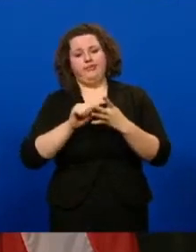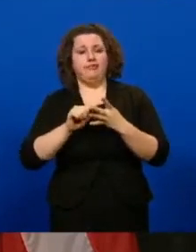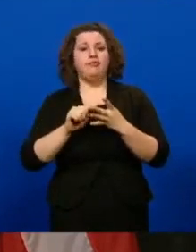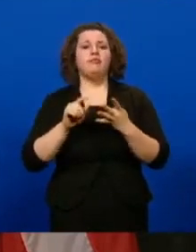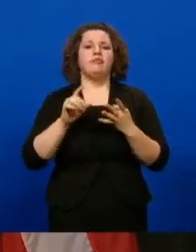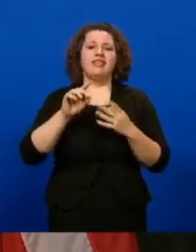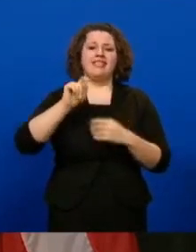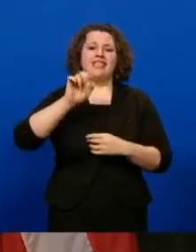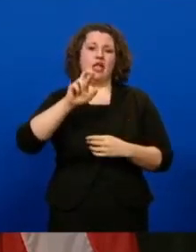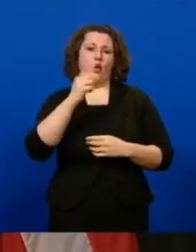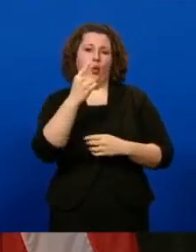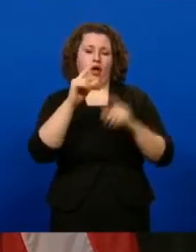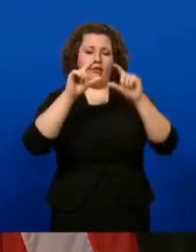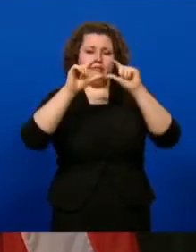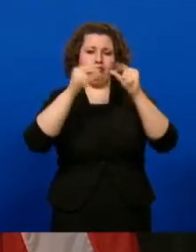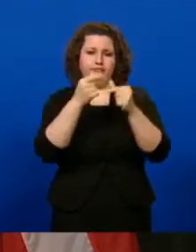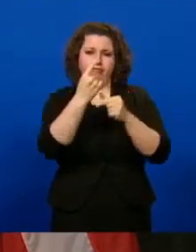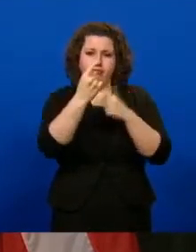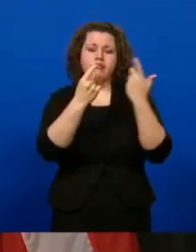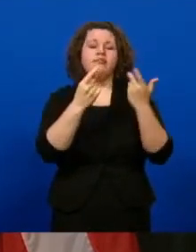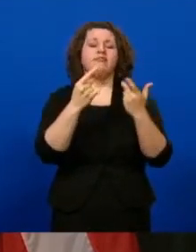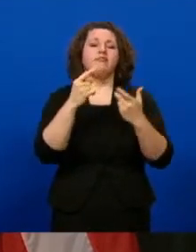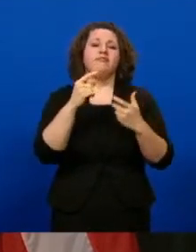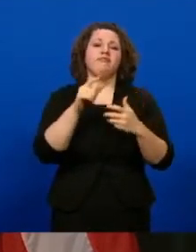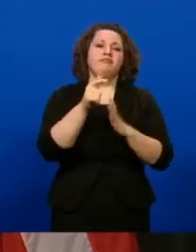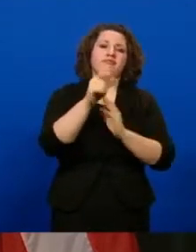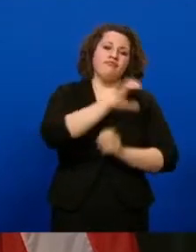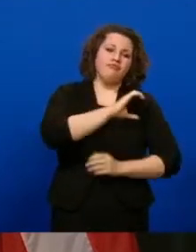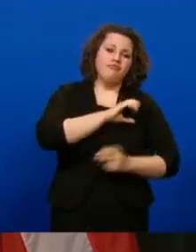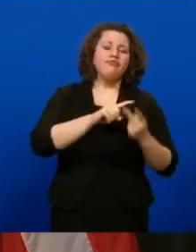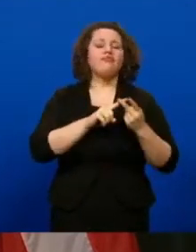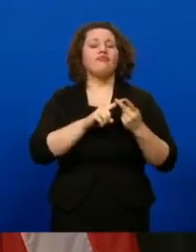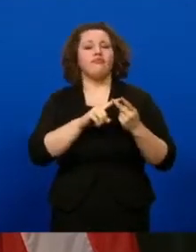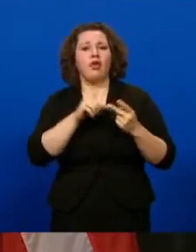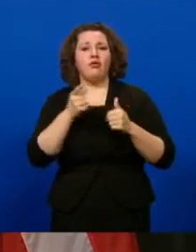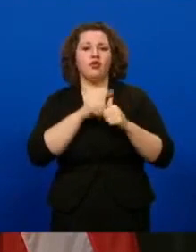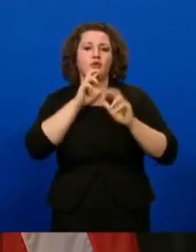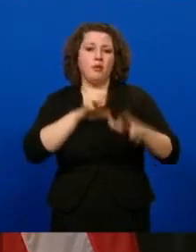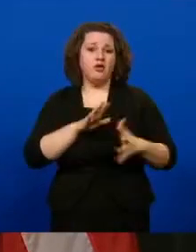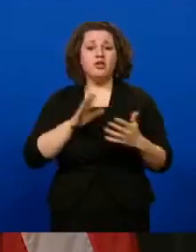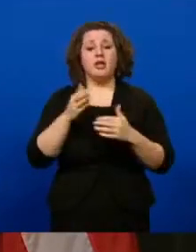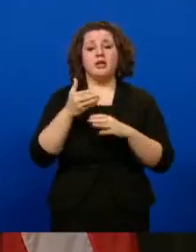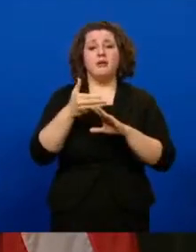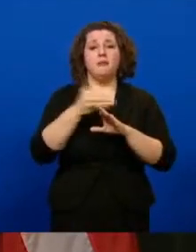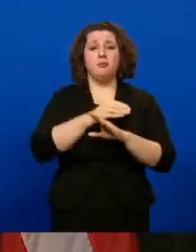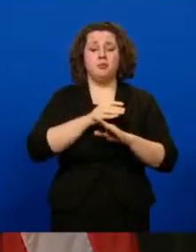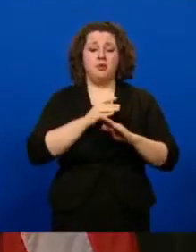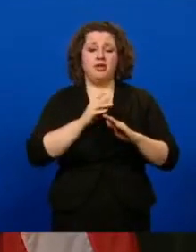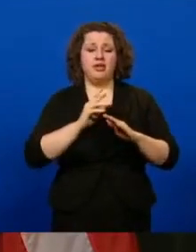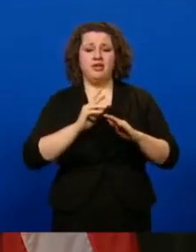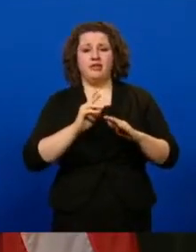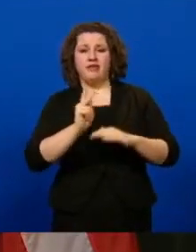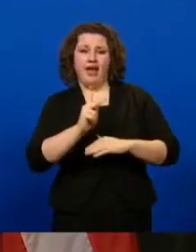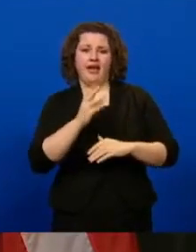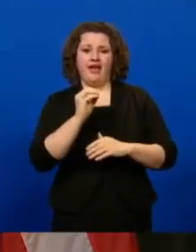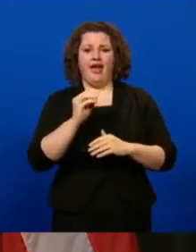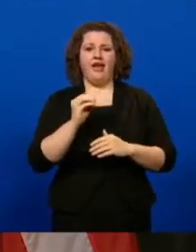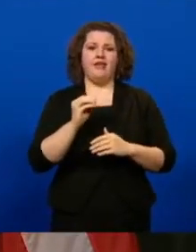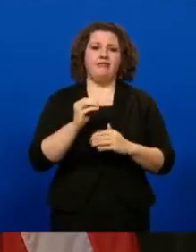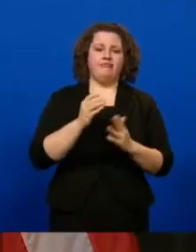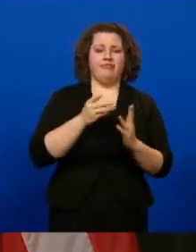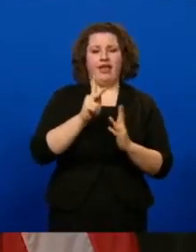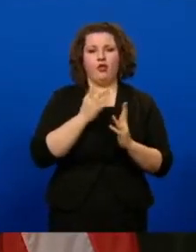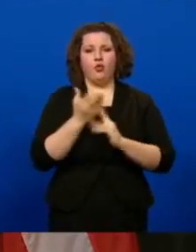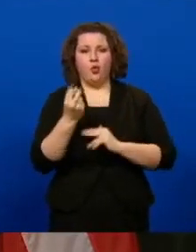law enforcement and first responders, pre-K-12 teachers and staff, early childhood educators, and child care